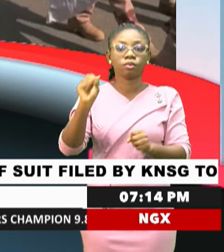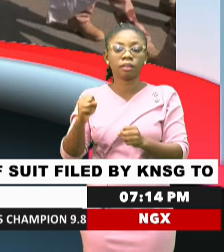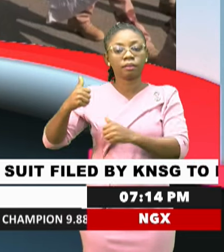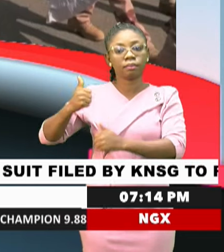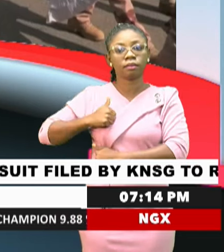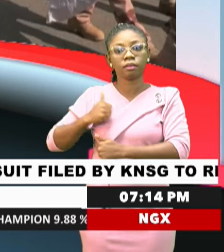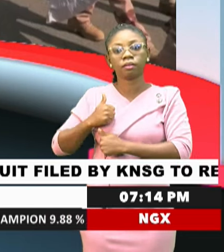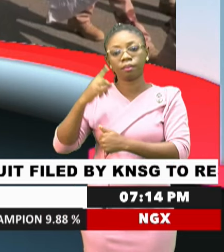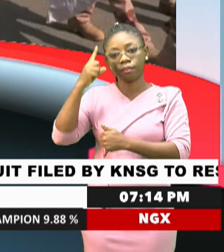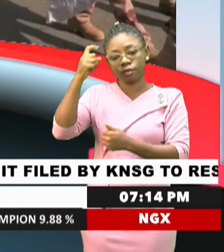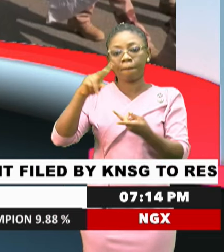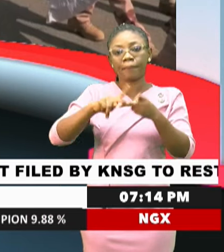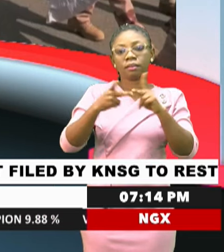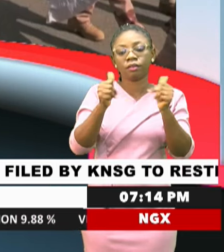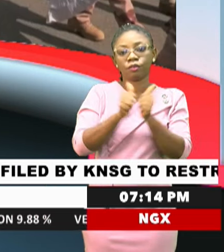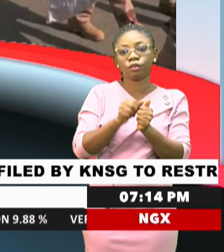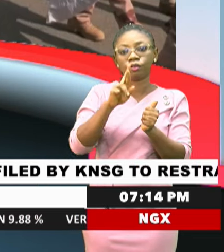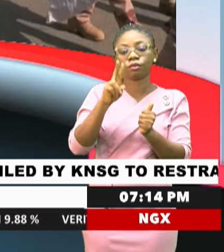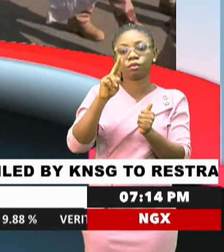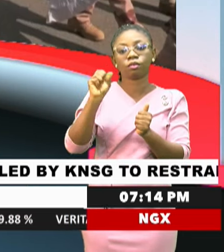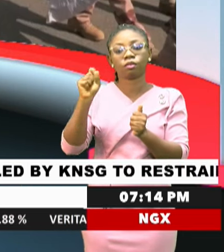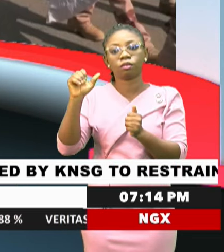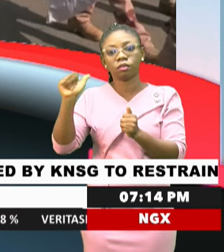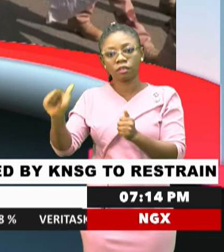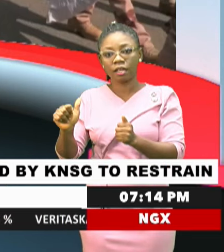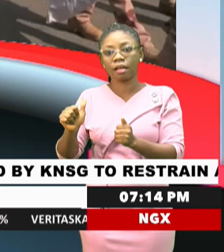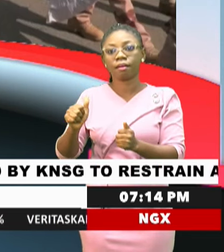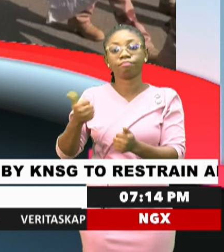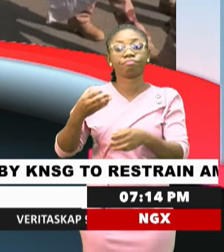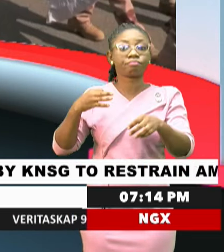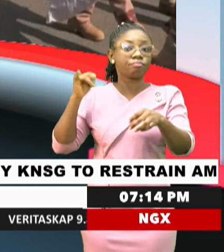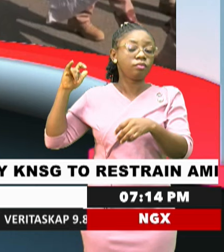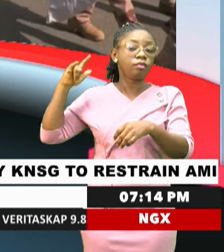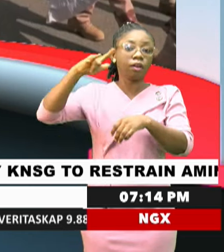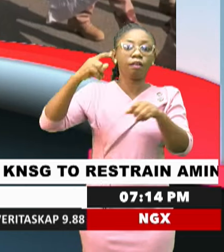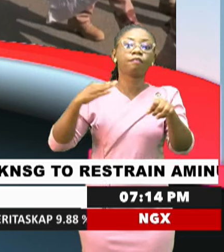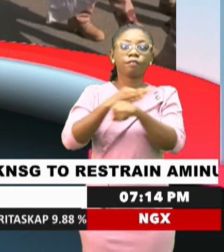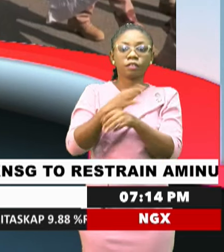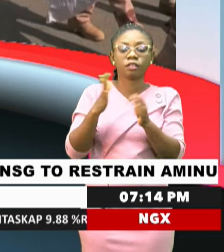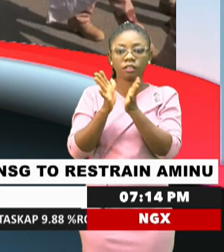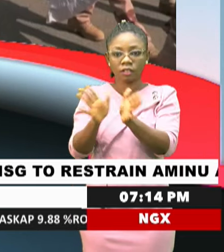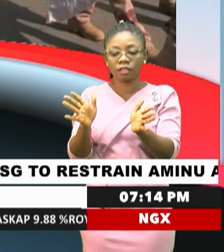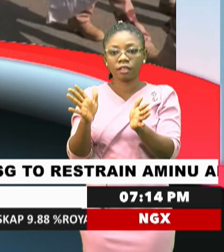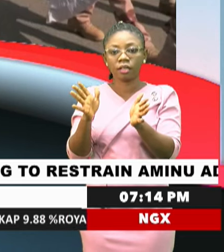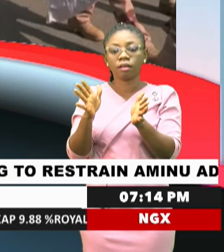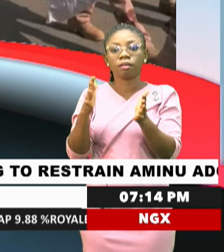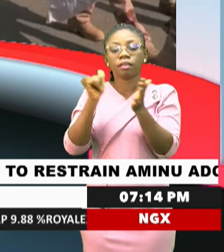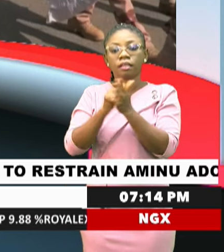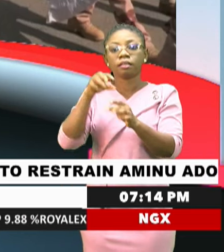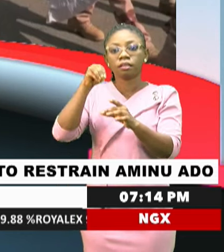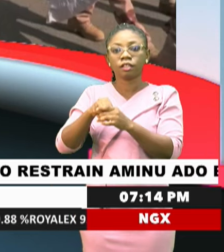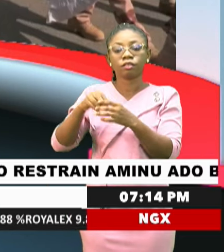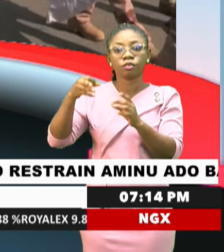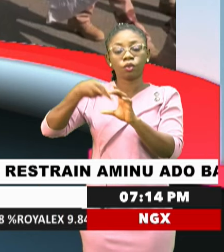Russia in a major setback for Washington. Air Force General C.Q. Brown, chairman of the Joint Chiefs of Staff,